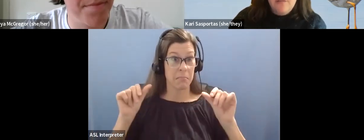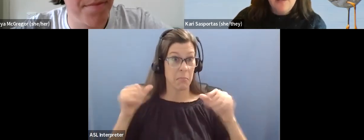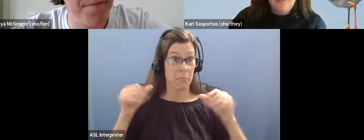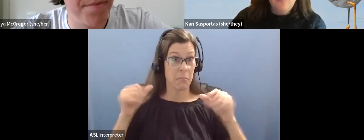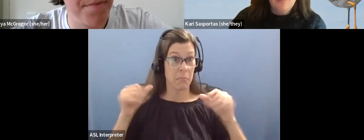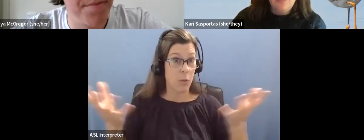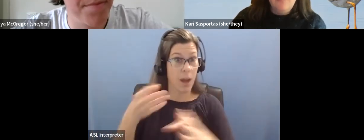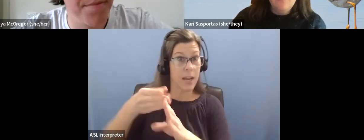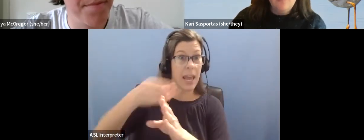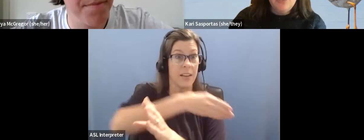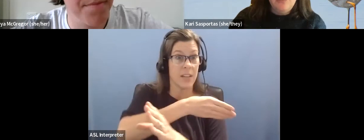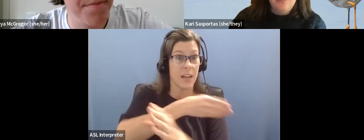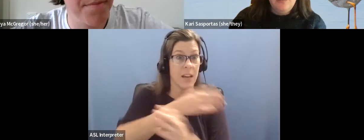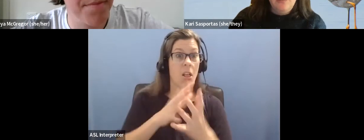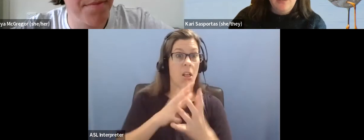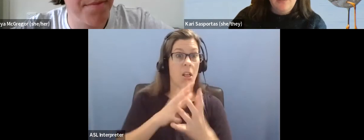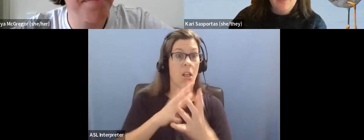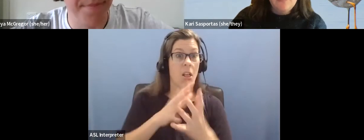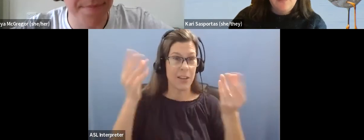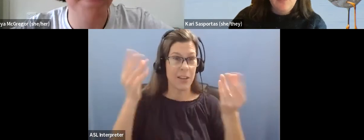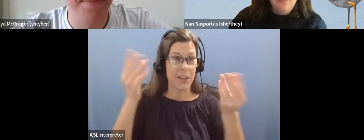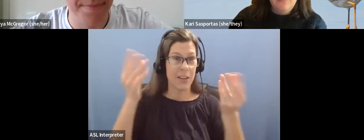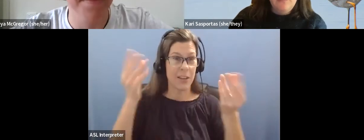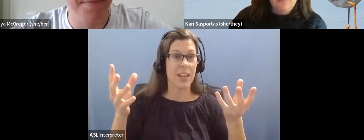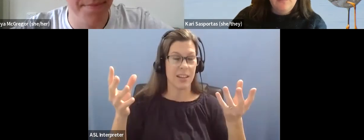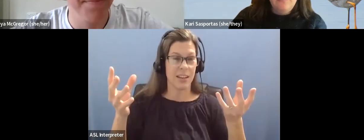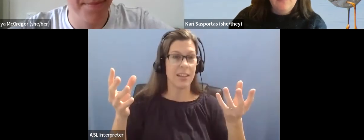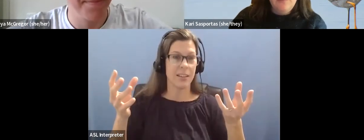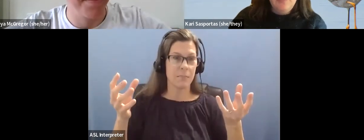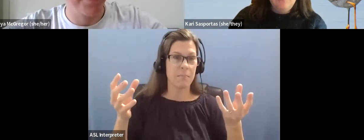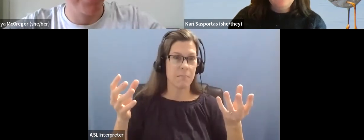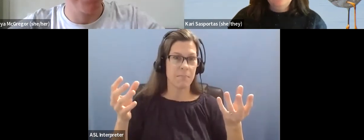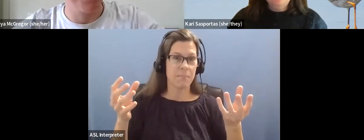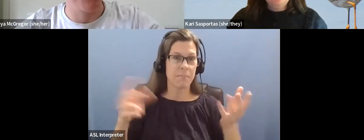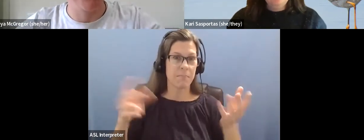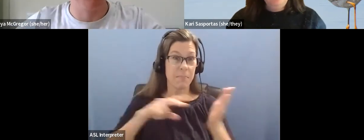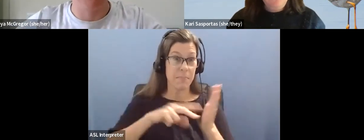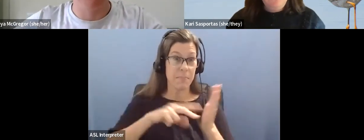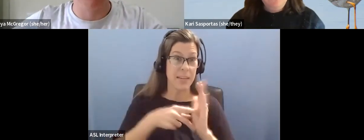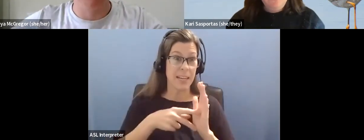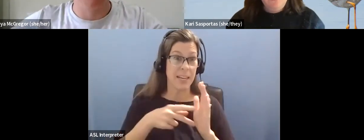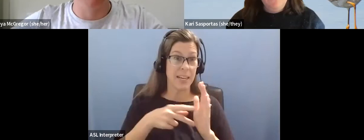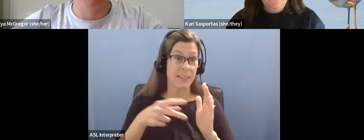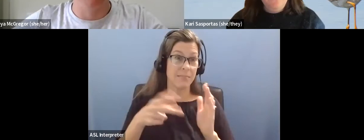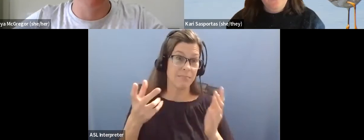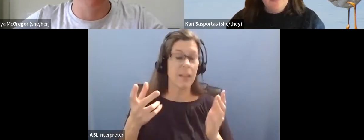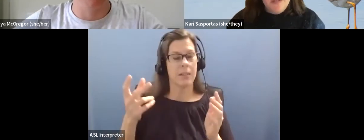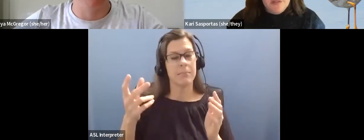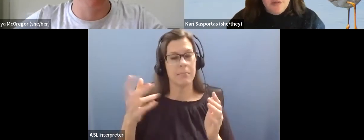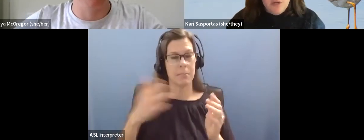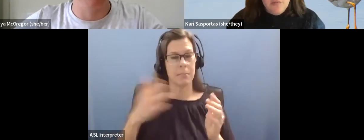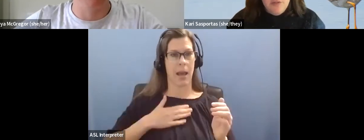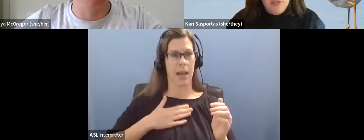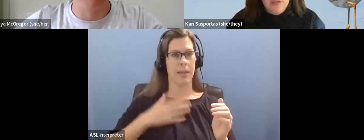ahead of time, a lot of information, um, because that way, and so, so for me, um, being